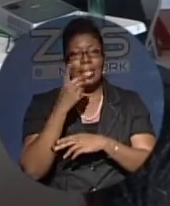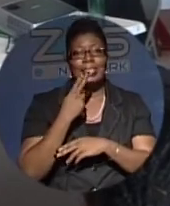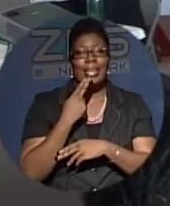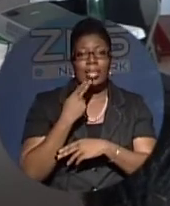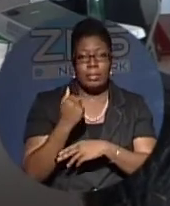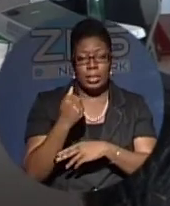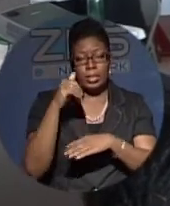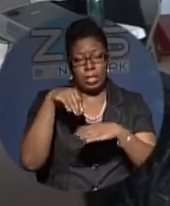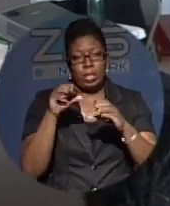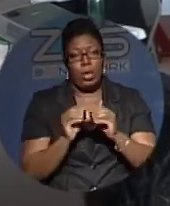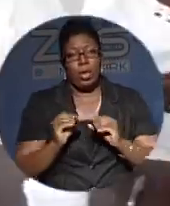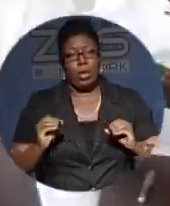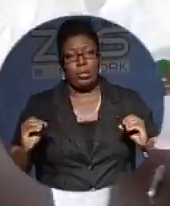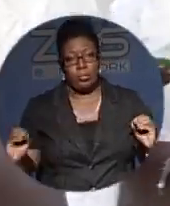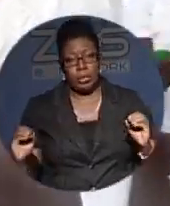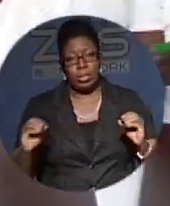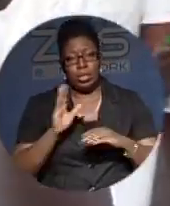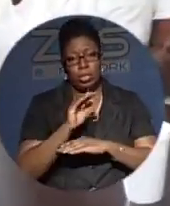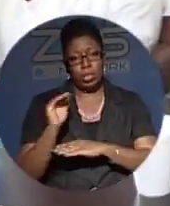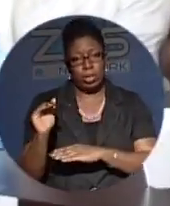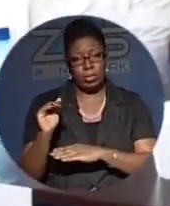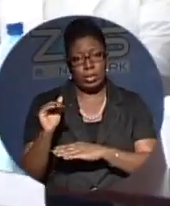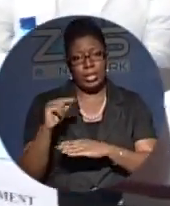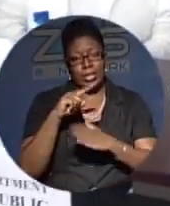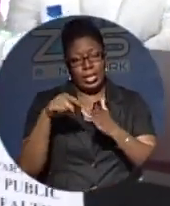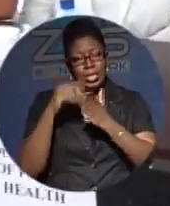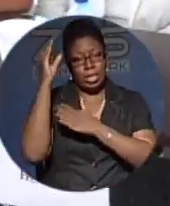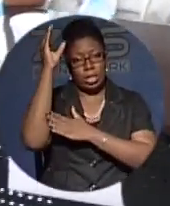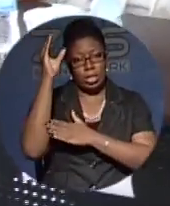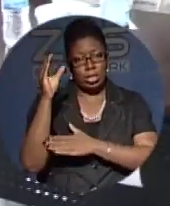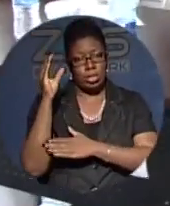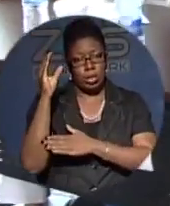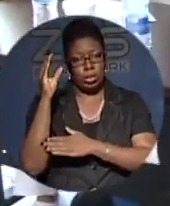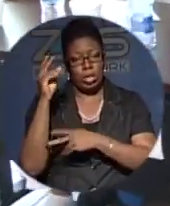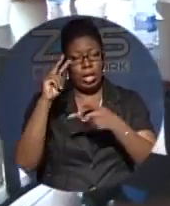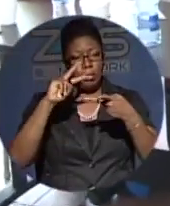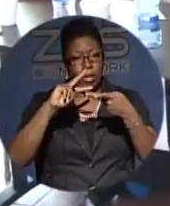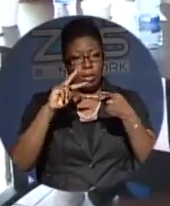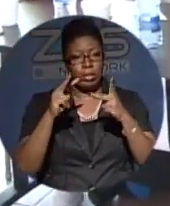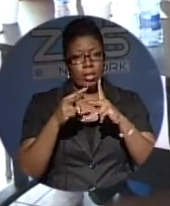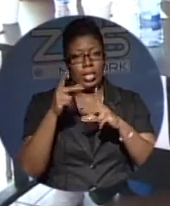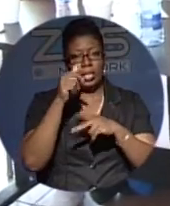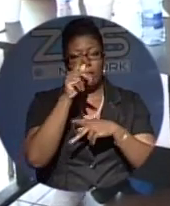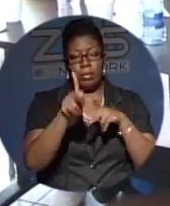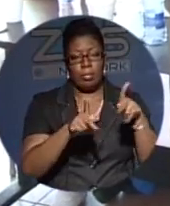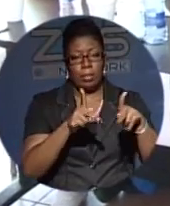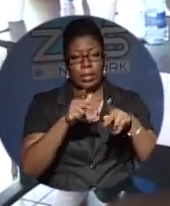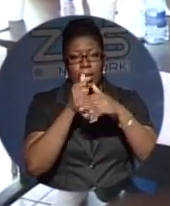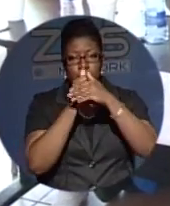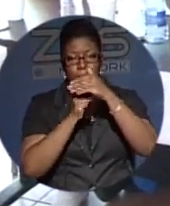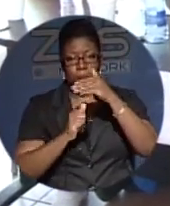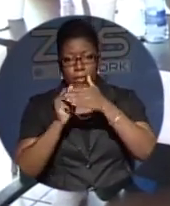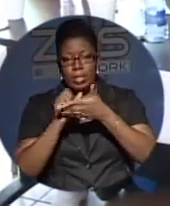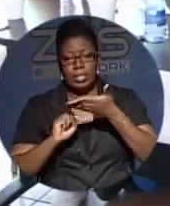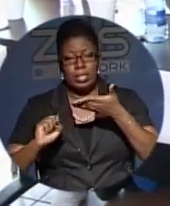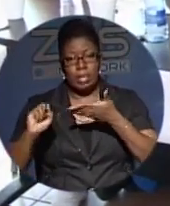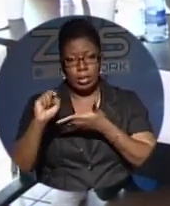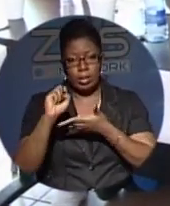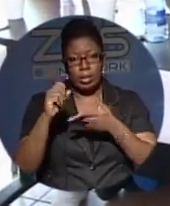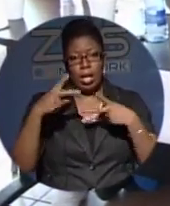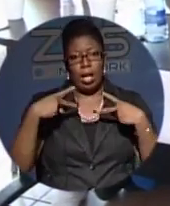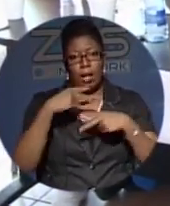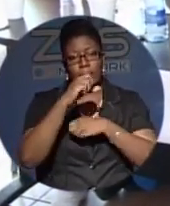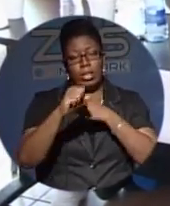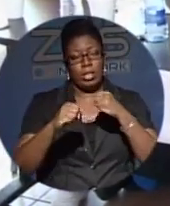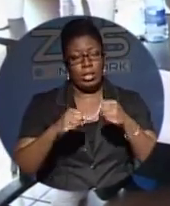Dr. Daylon Brennan says this remains a concern. However, partners in the public and private sector have been running year-round programs